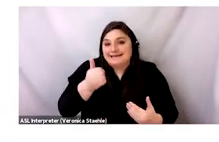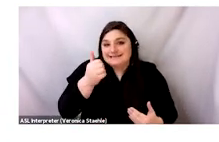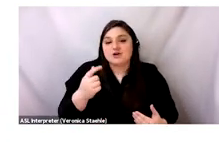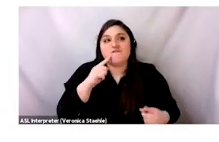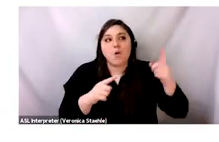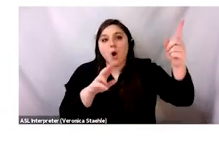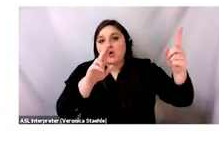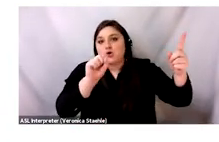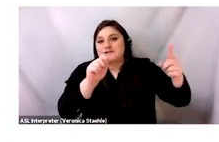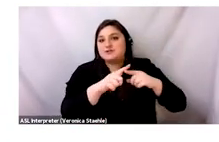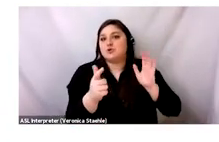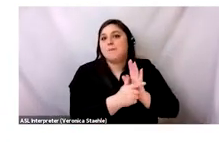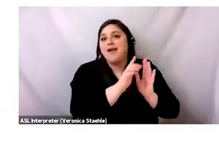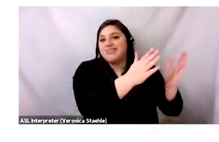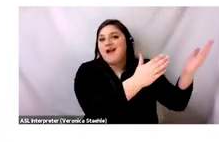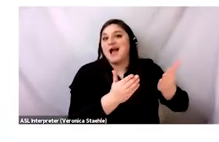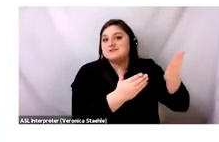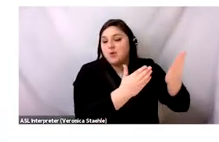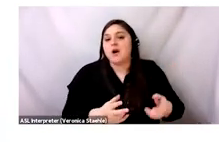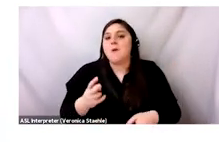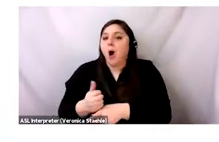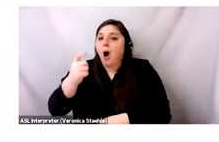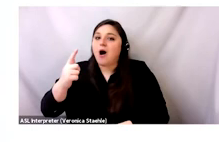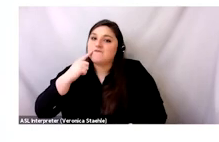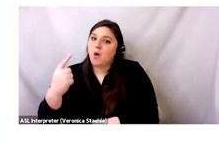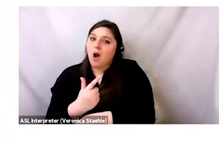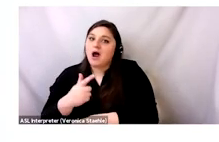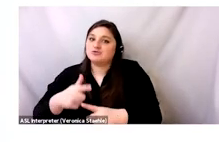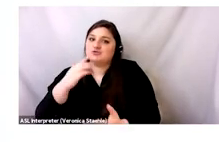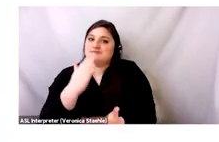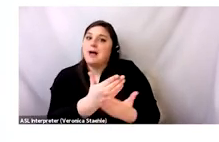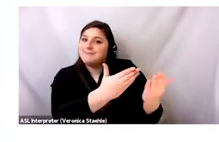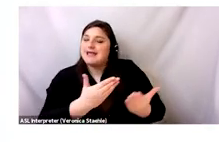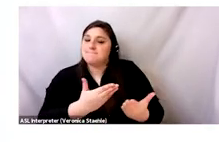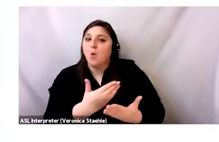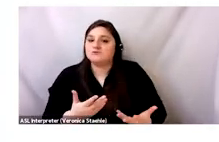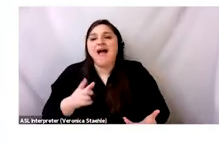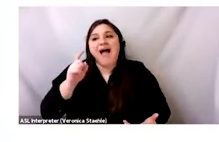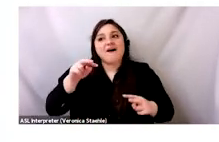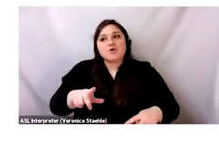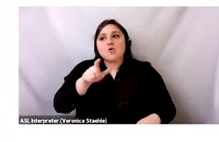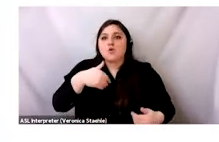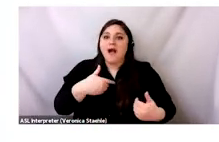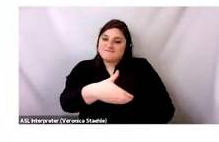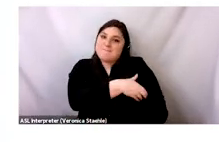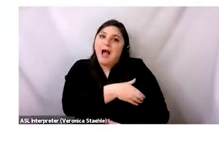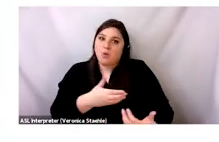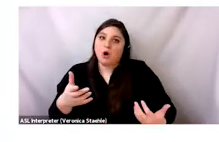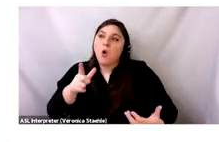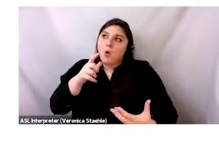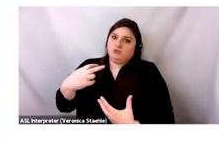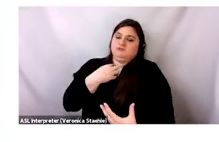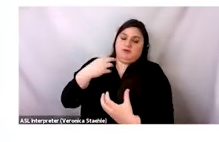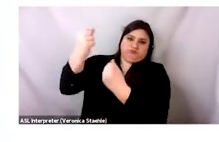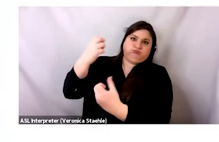to get rid of Continental than it would be for the United States to ban exports. So I think we need to understand that and stop expecting, you know,